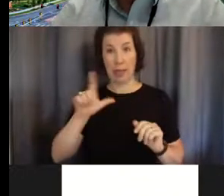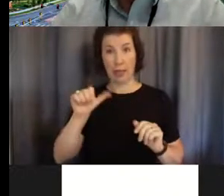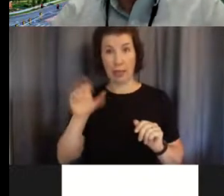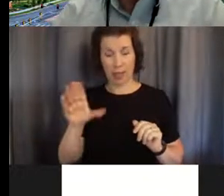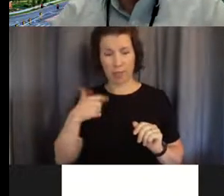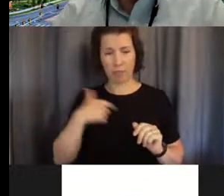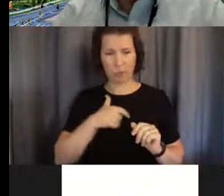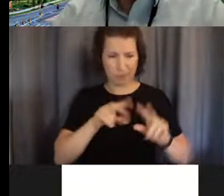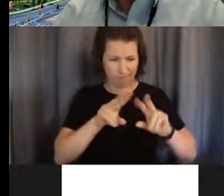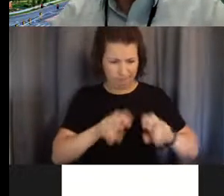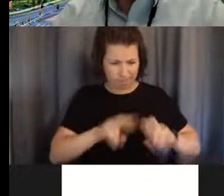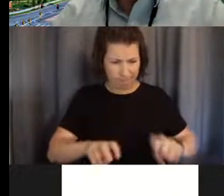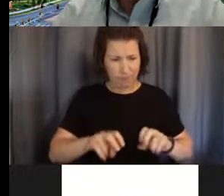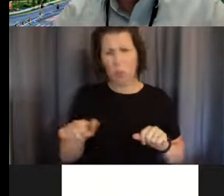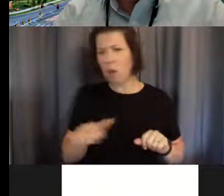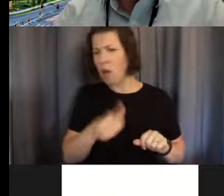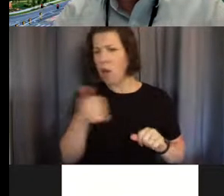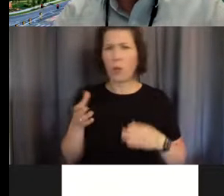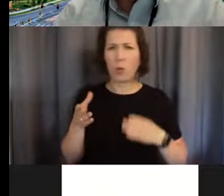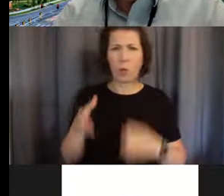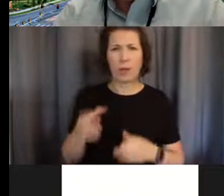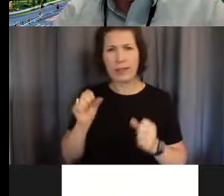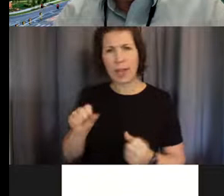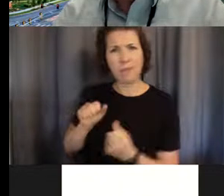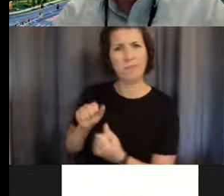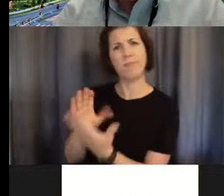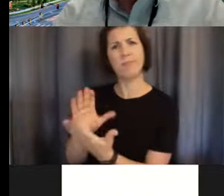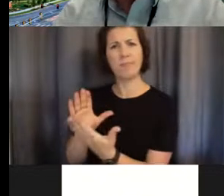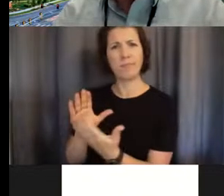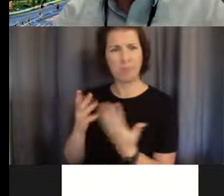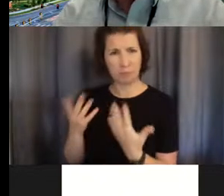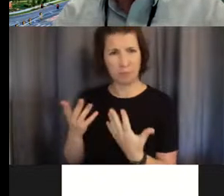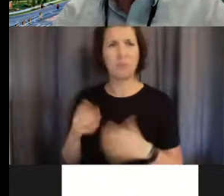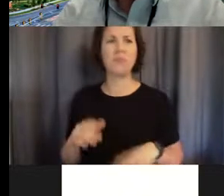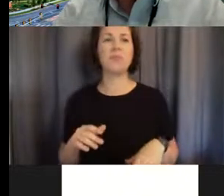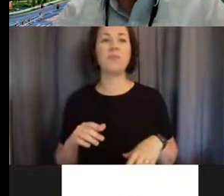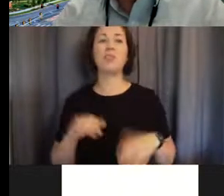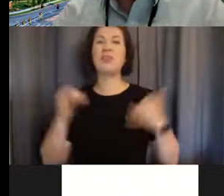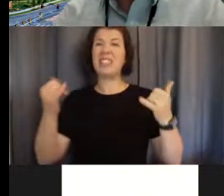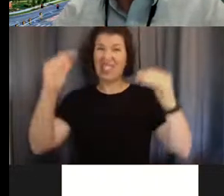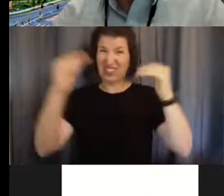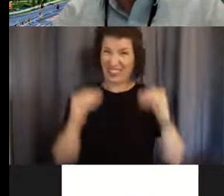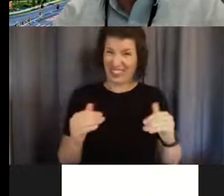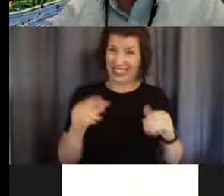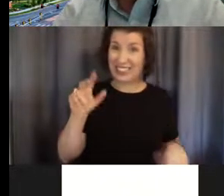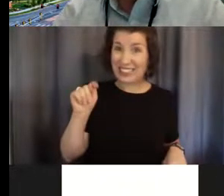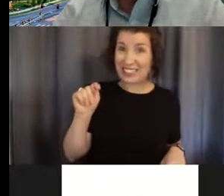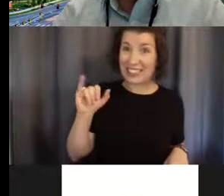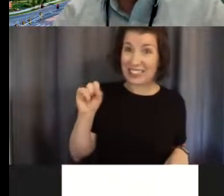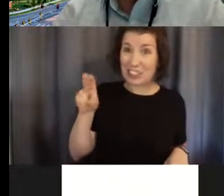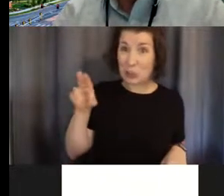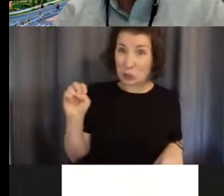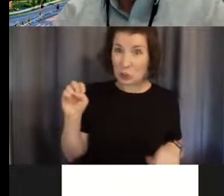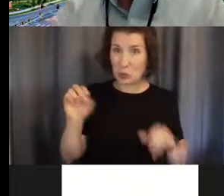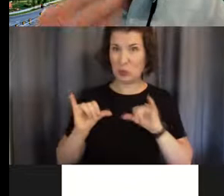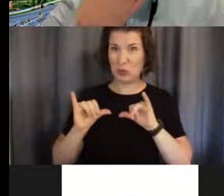ways that we could address that. So getting on to the tissue engineering work that we're doing,